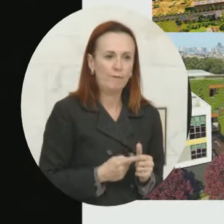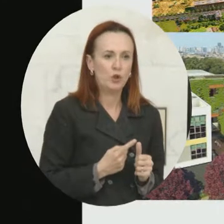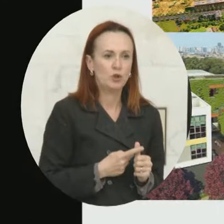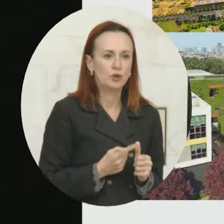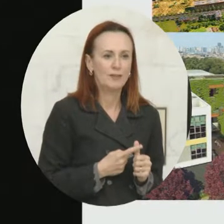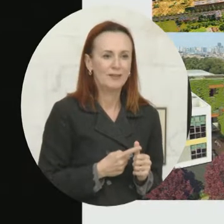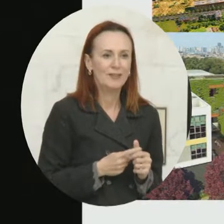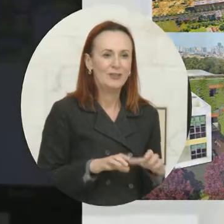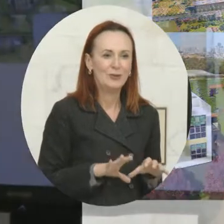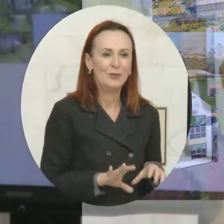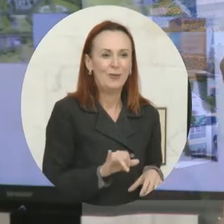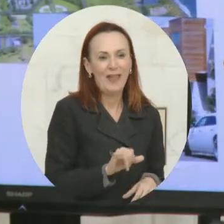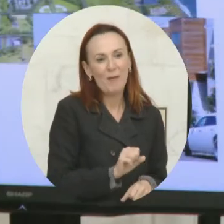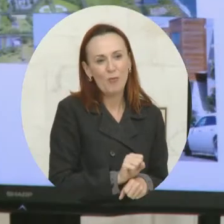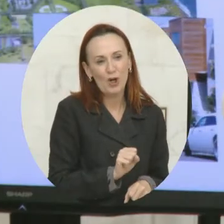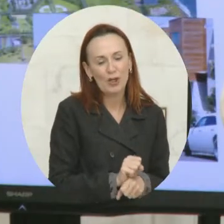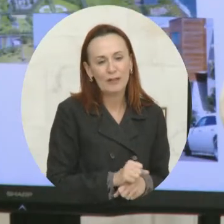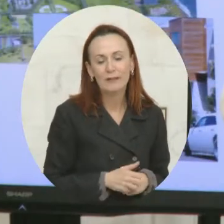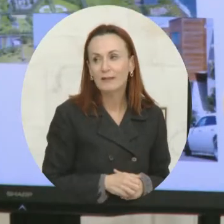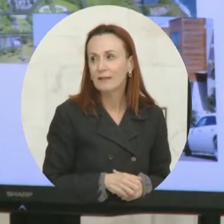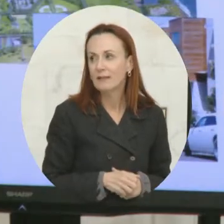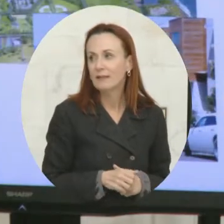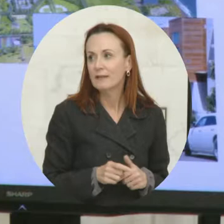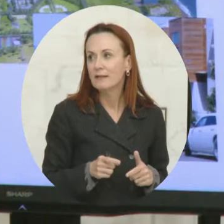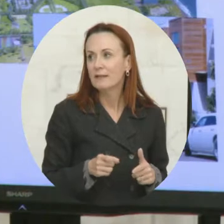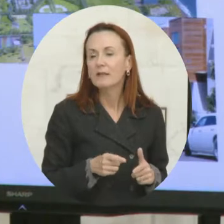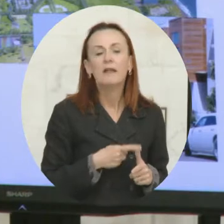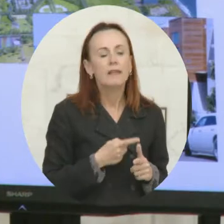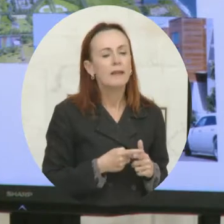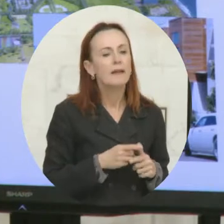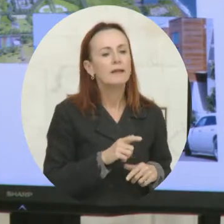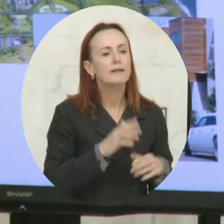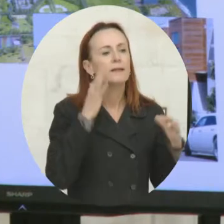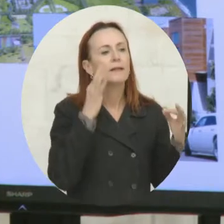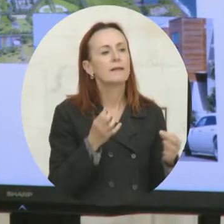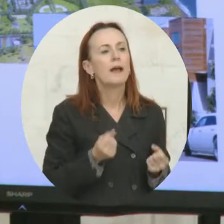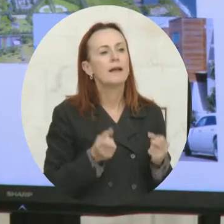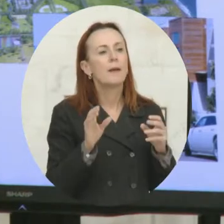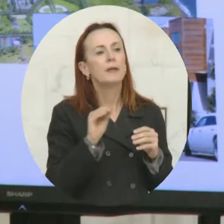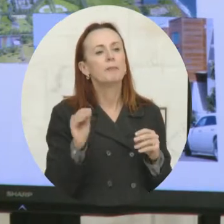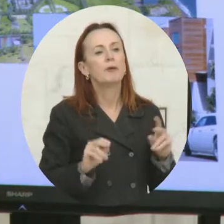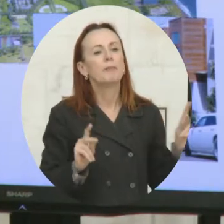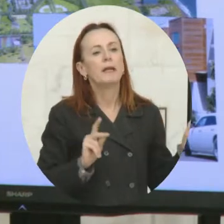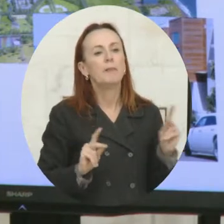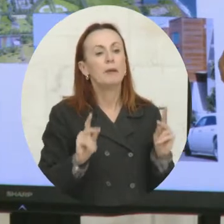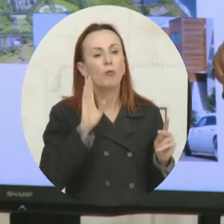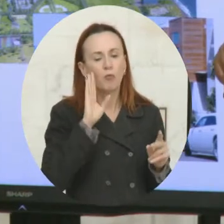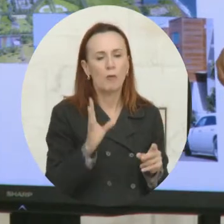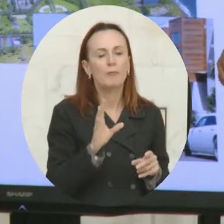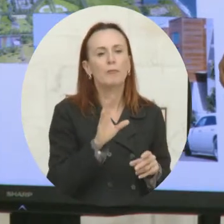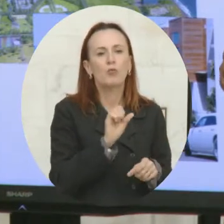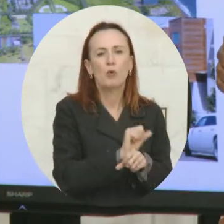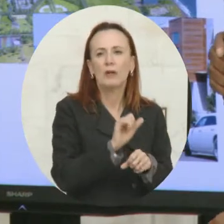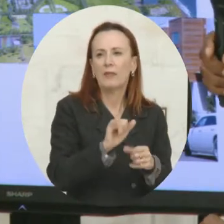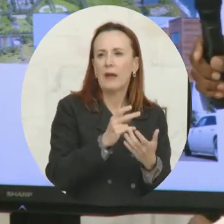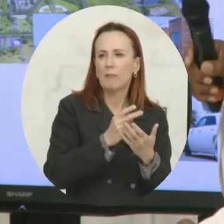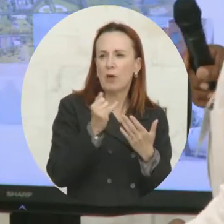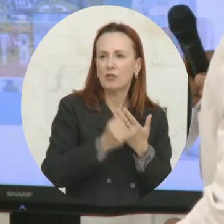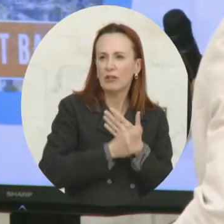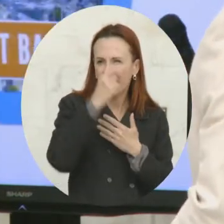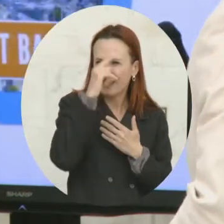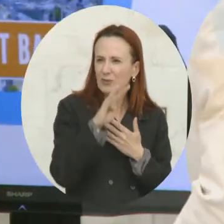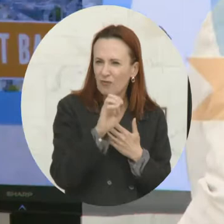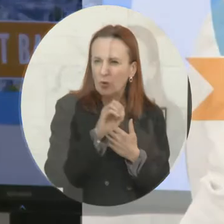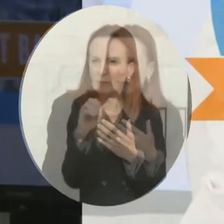order to do the work in the community. And then had a standard set for how many percentage of the people that was going to work on the project. I believe it was 40 percent.